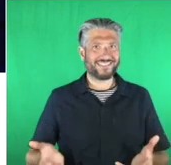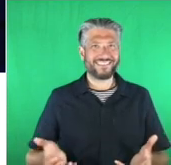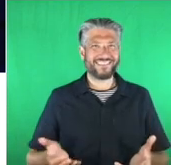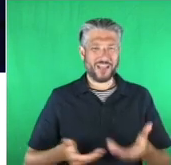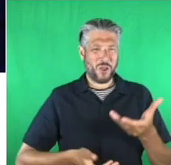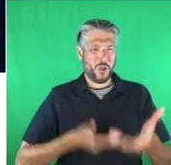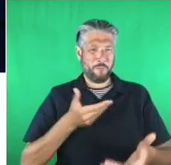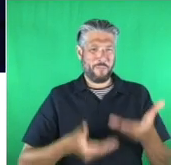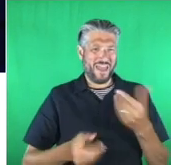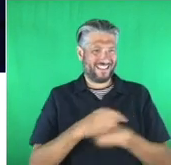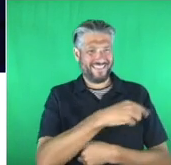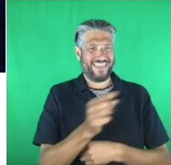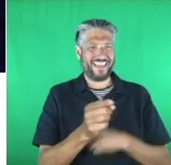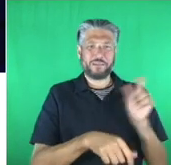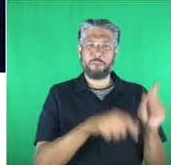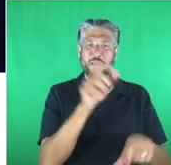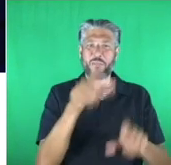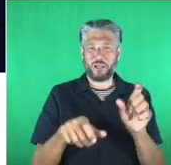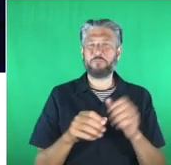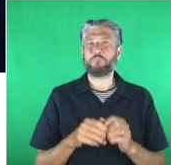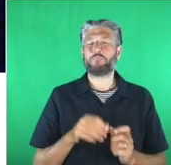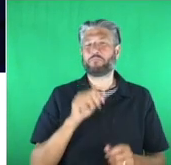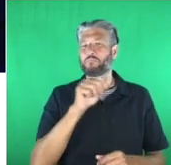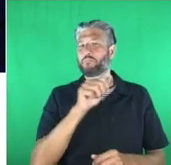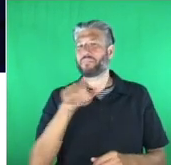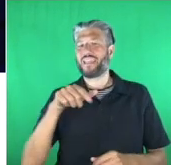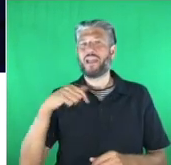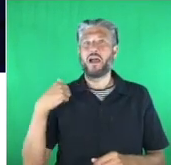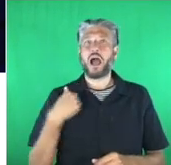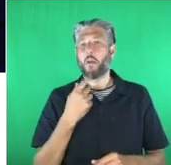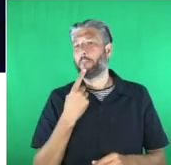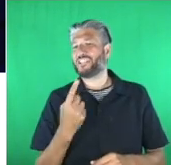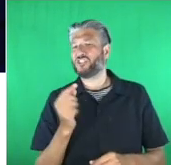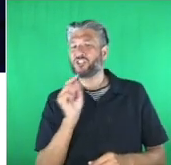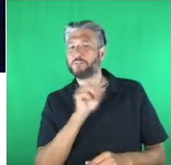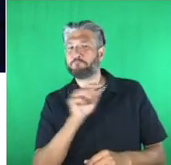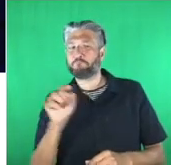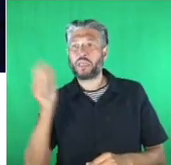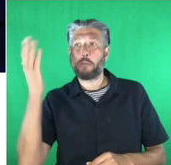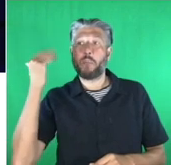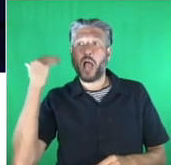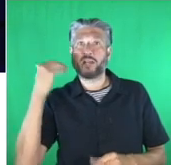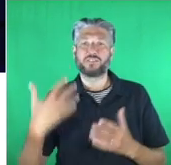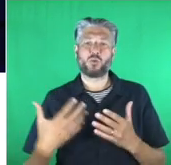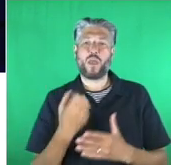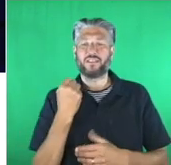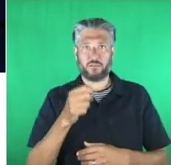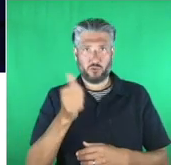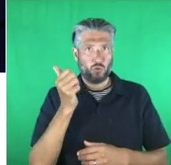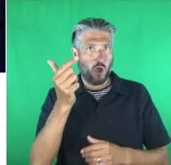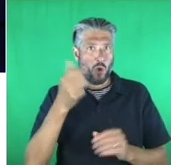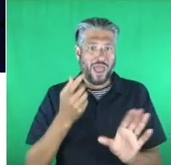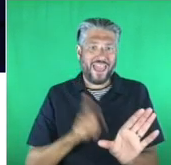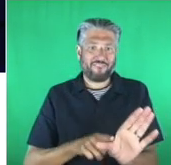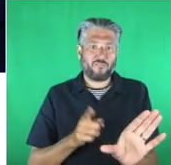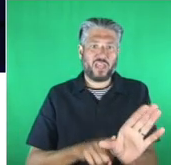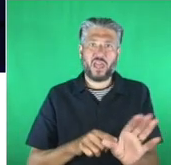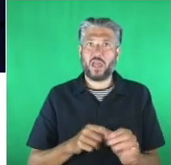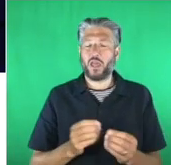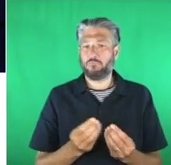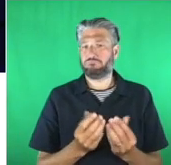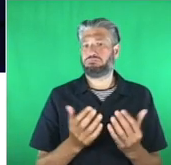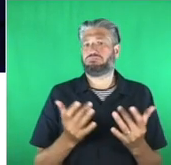sit here i'm going to mention a couple you you'll remember some of these but there's always every year there's so many amazing young people that we uh